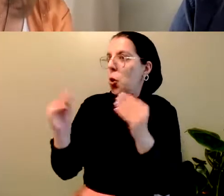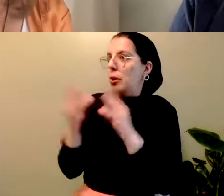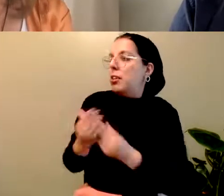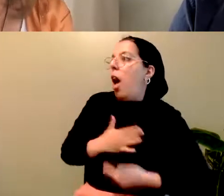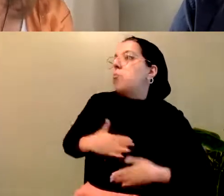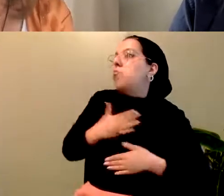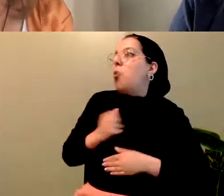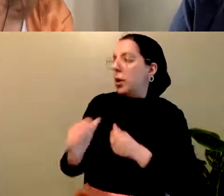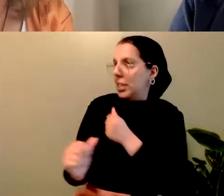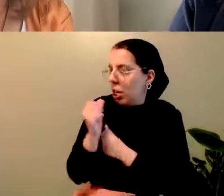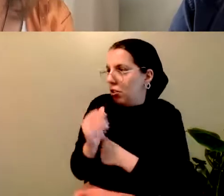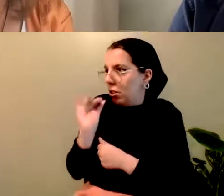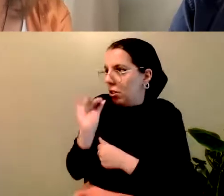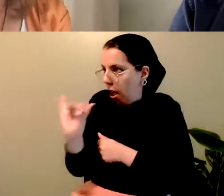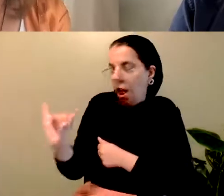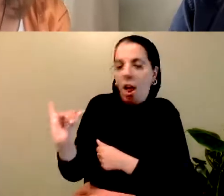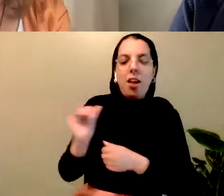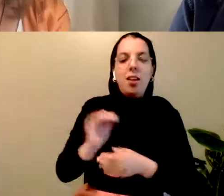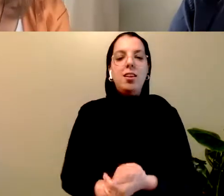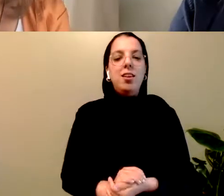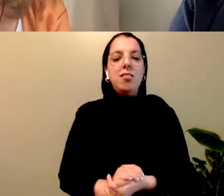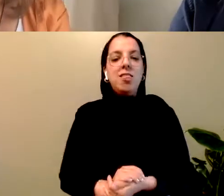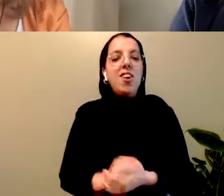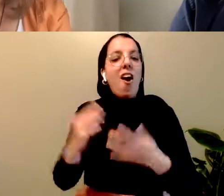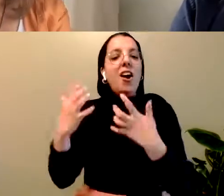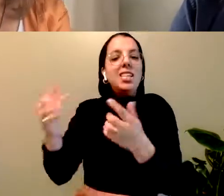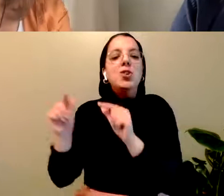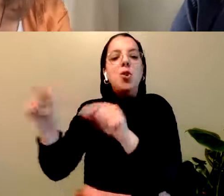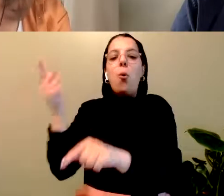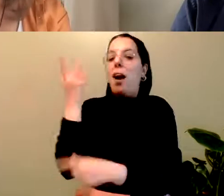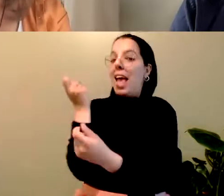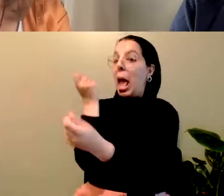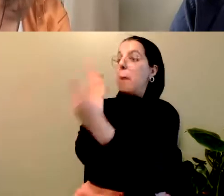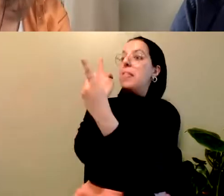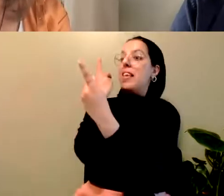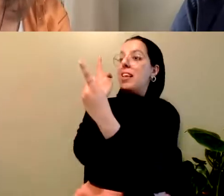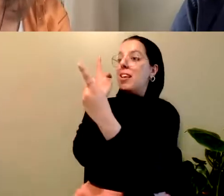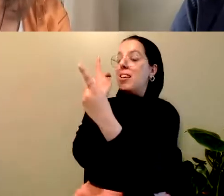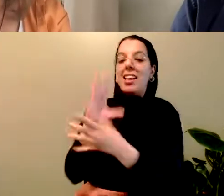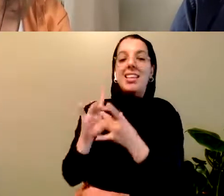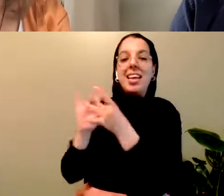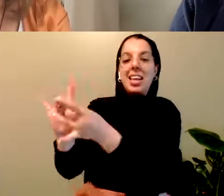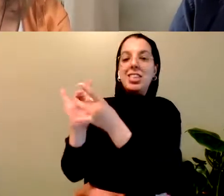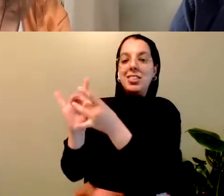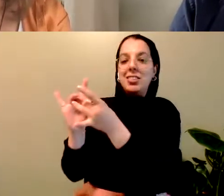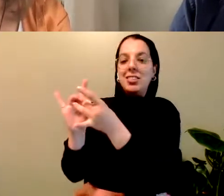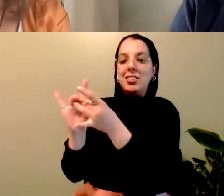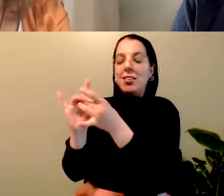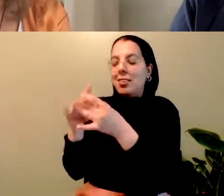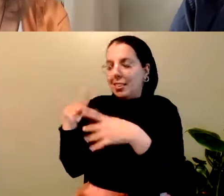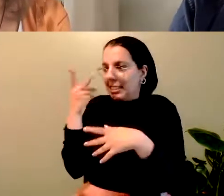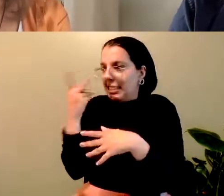Ultimately, audiences come to experience empathy. And connection. And to travel down